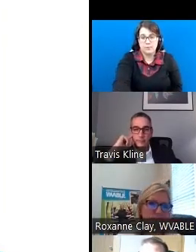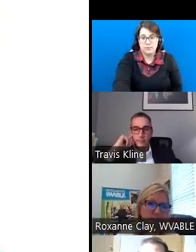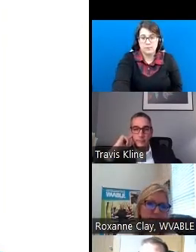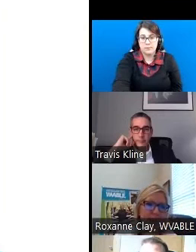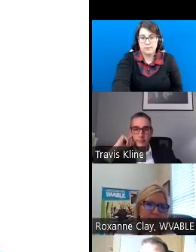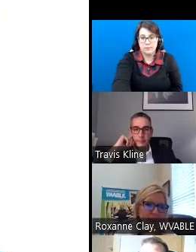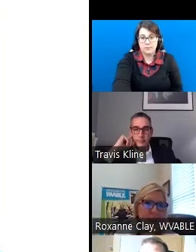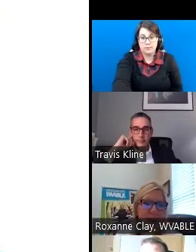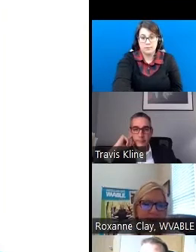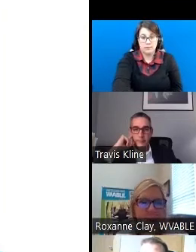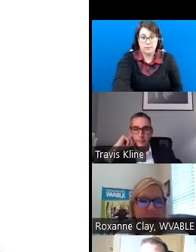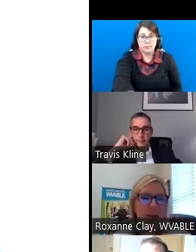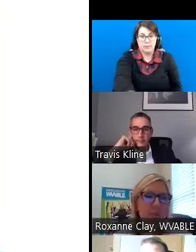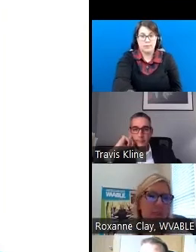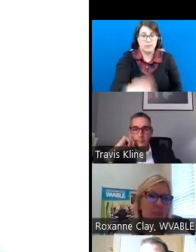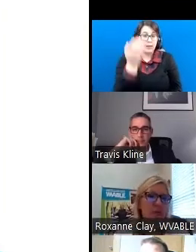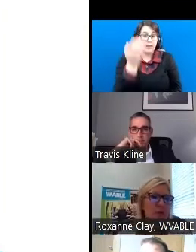your question.